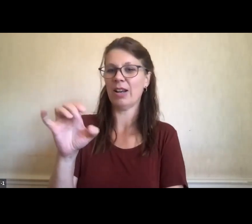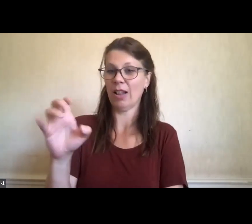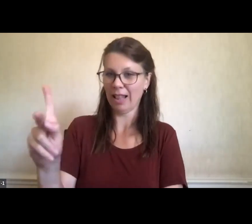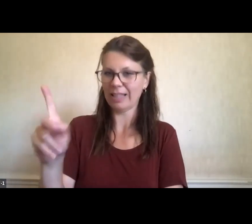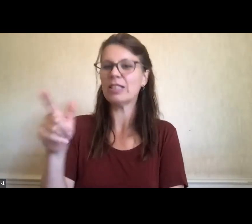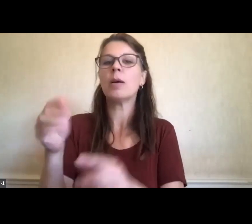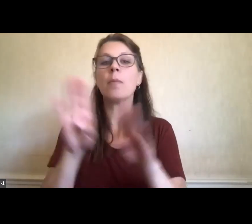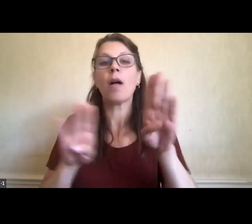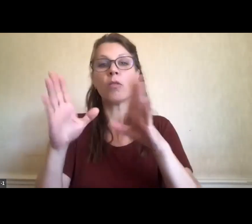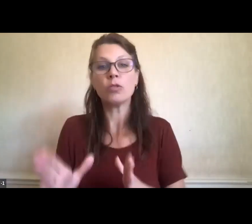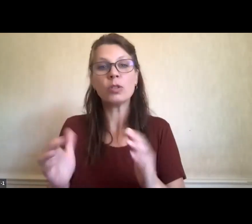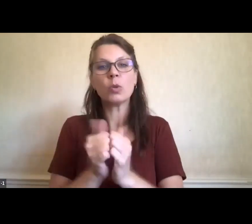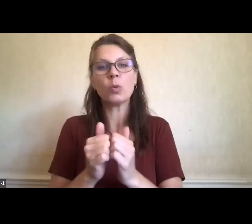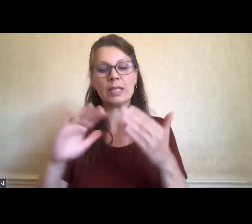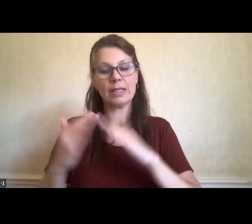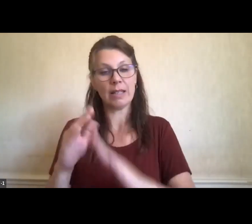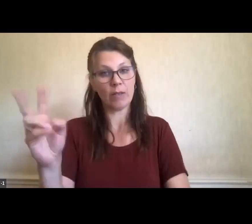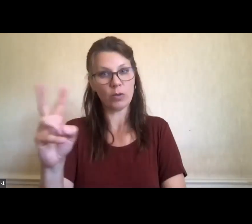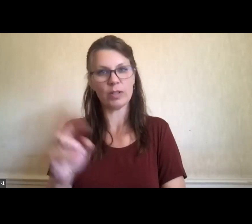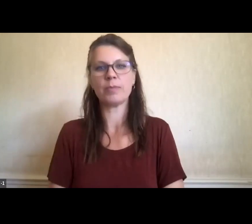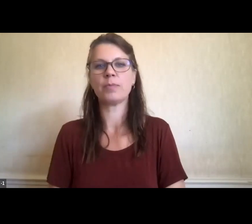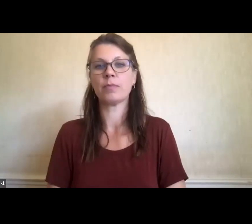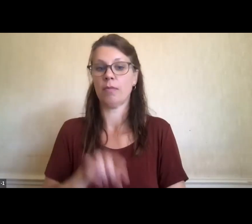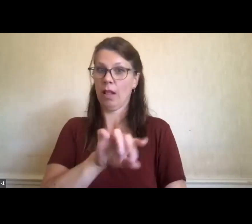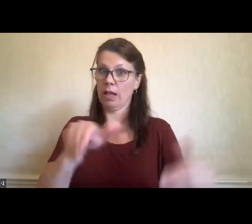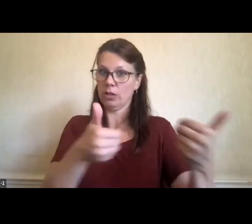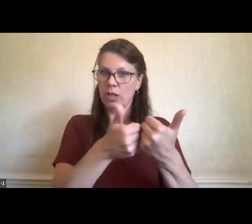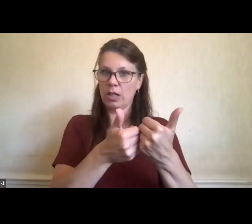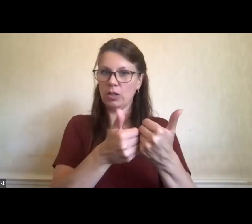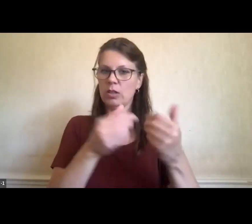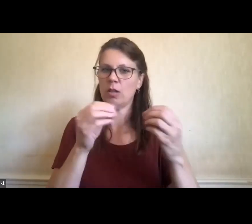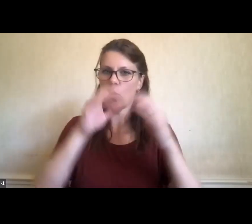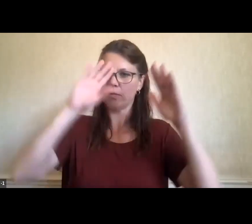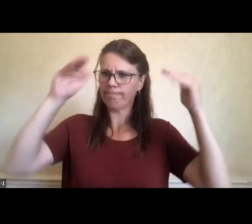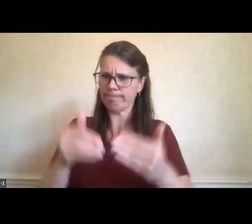The Sea to City Design Challenge has been really looking at transforming